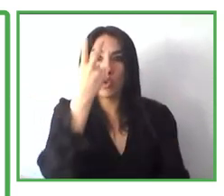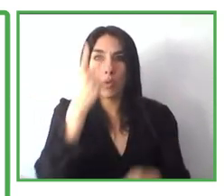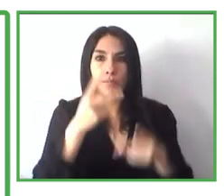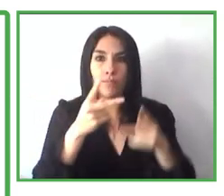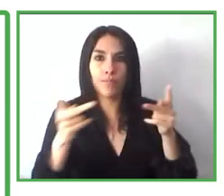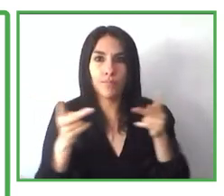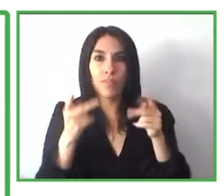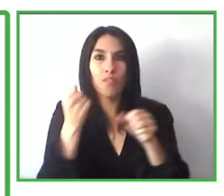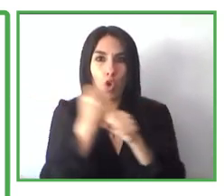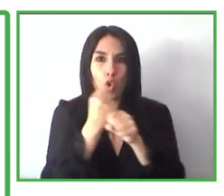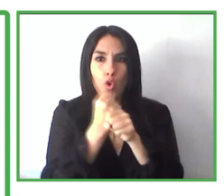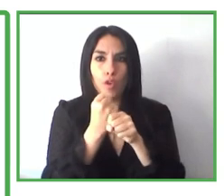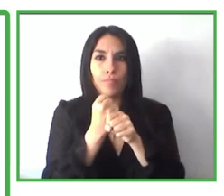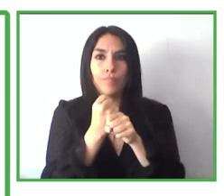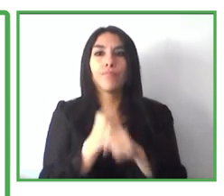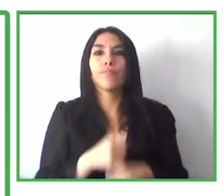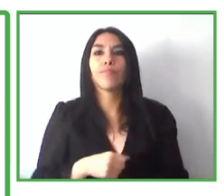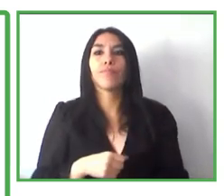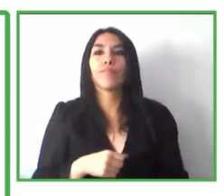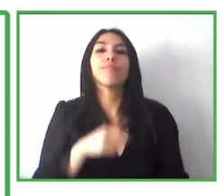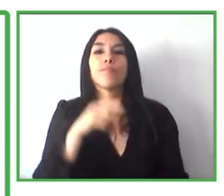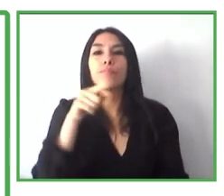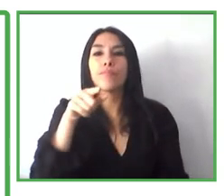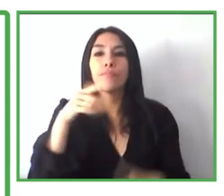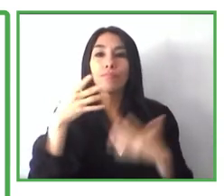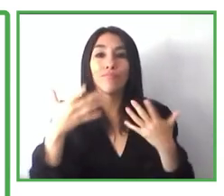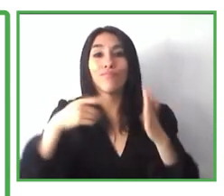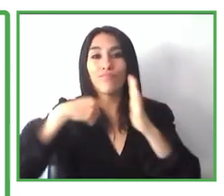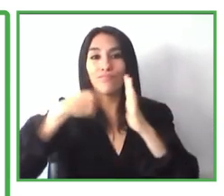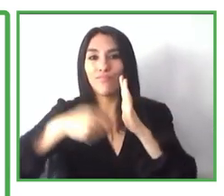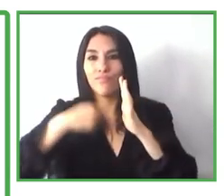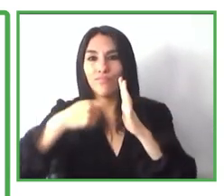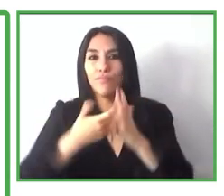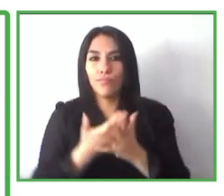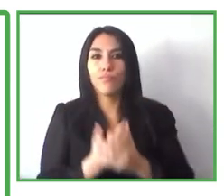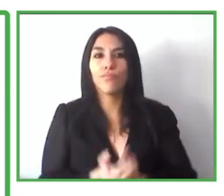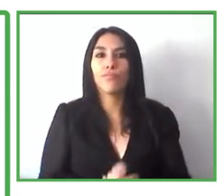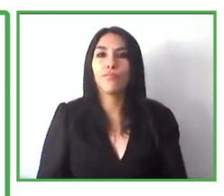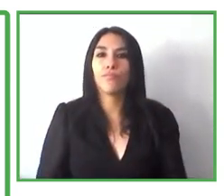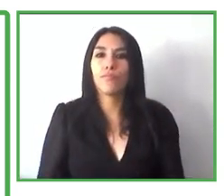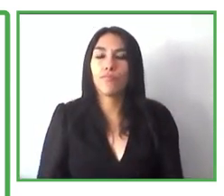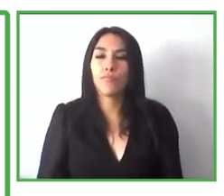have two instructors working with the customers of this workshop.